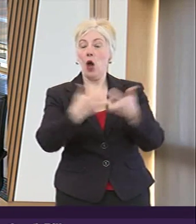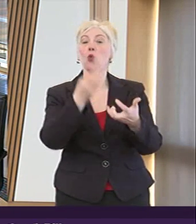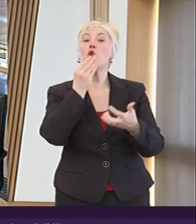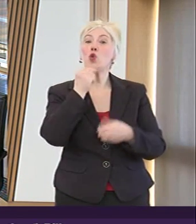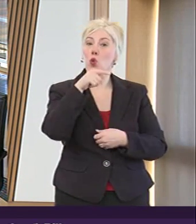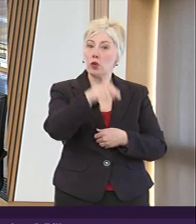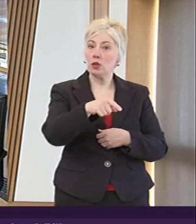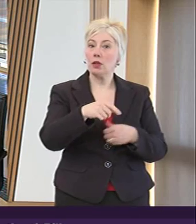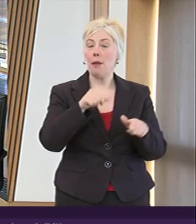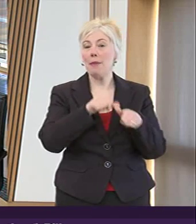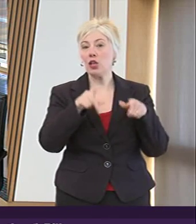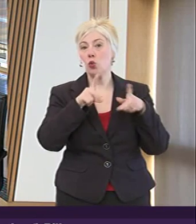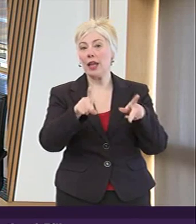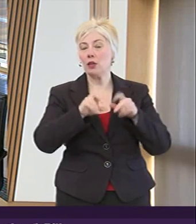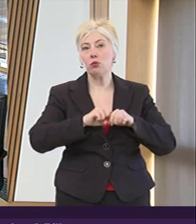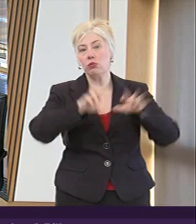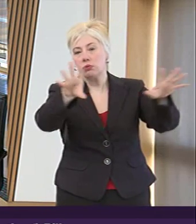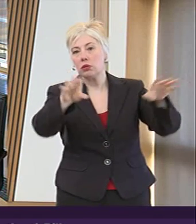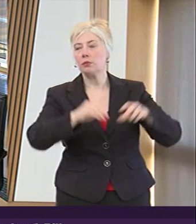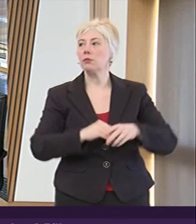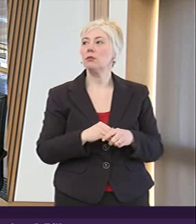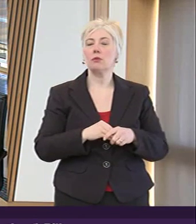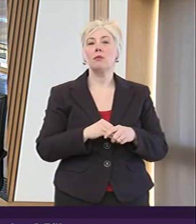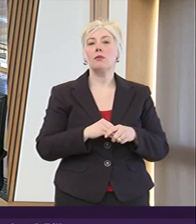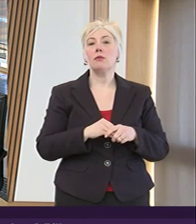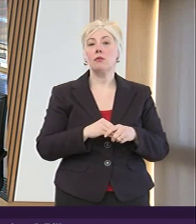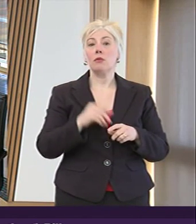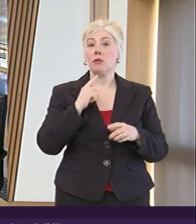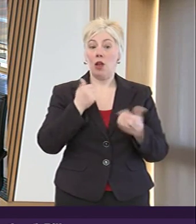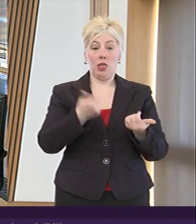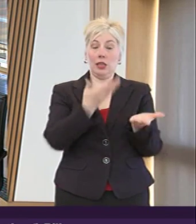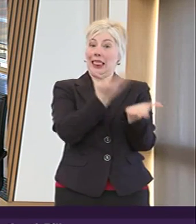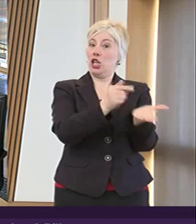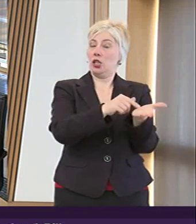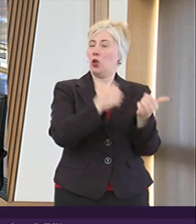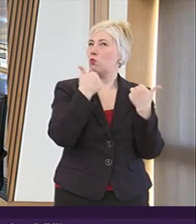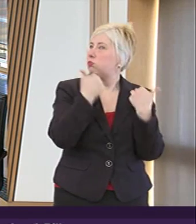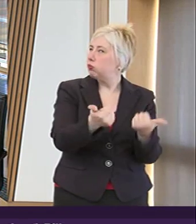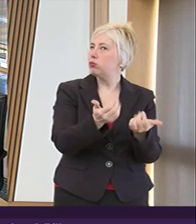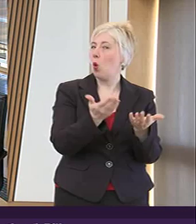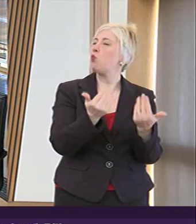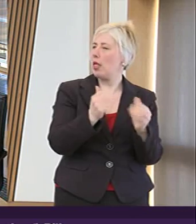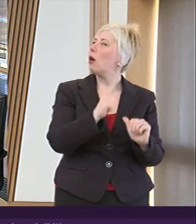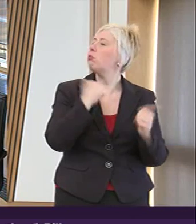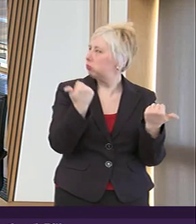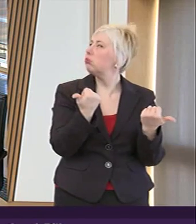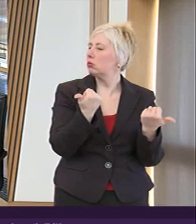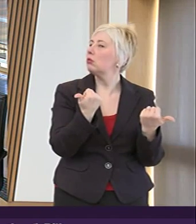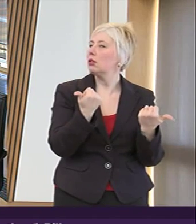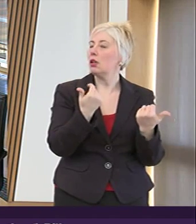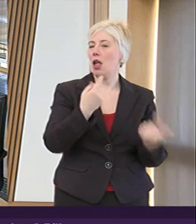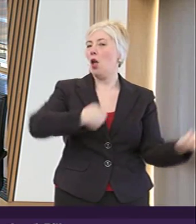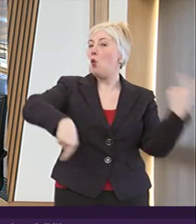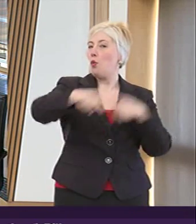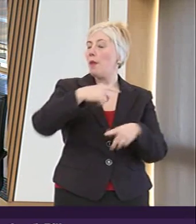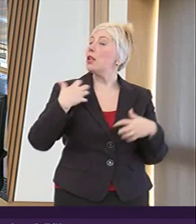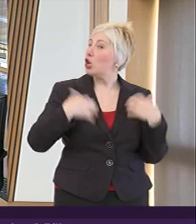exercised obviously this is a very welcome piece of legislation and our interest in